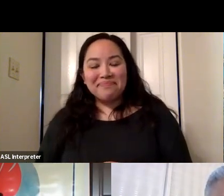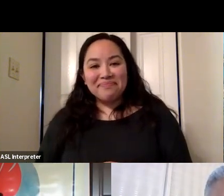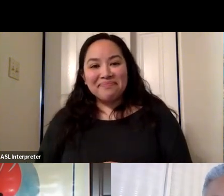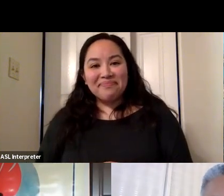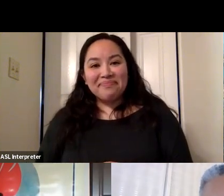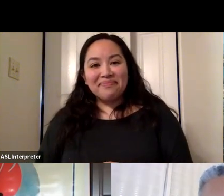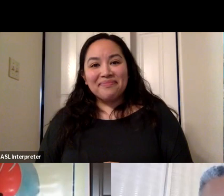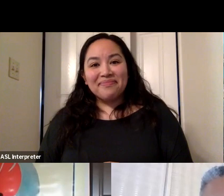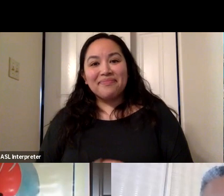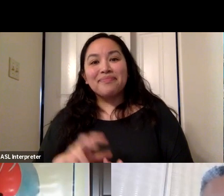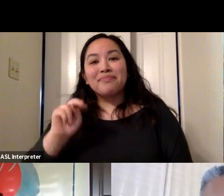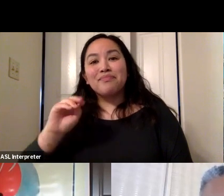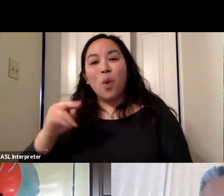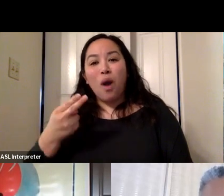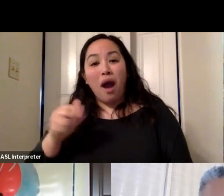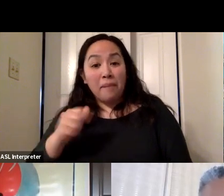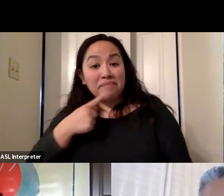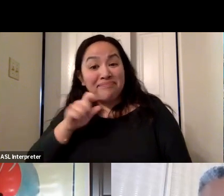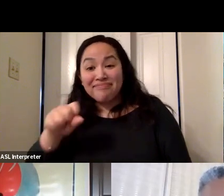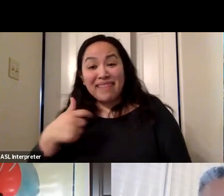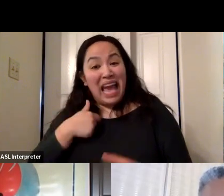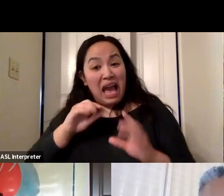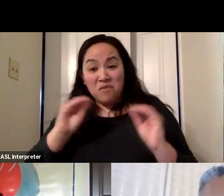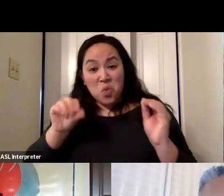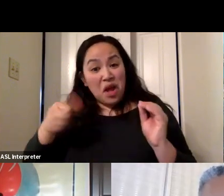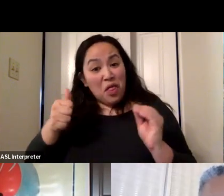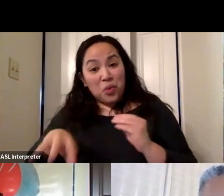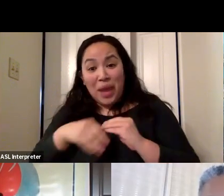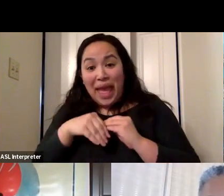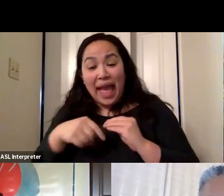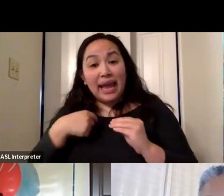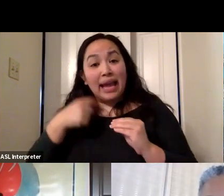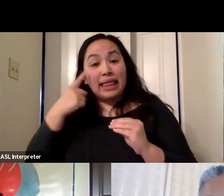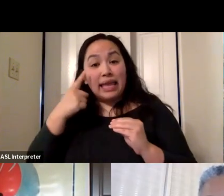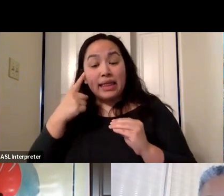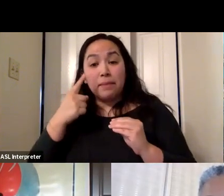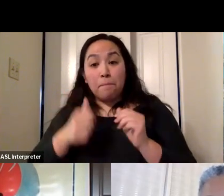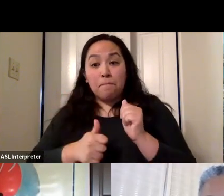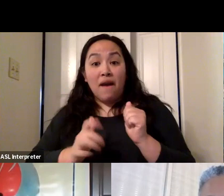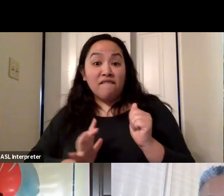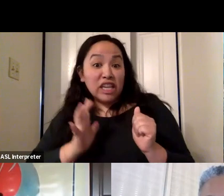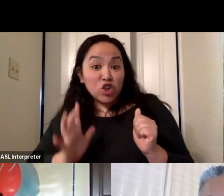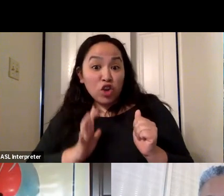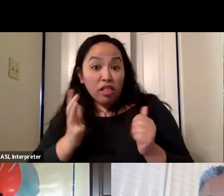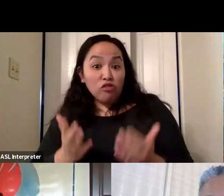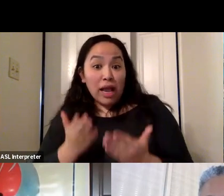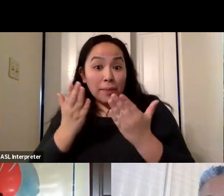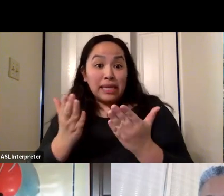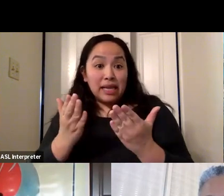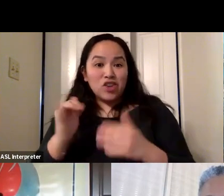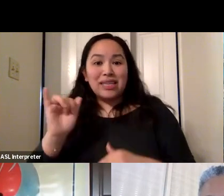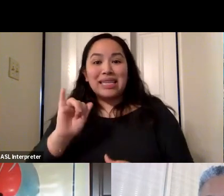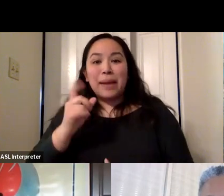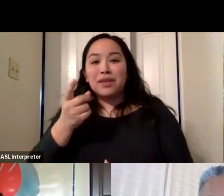Yeah, that's great. I don't have anything other to add. I think the only official sort of recommendation around this is like what Dr.